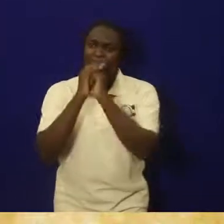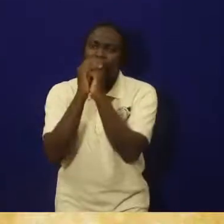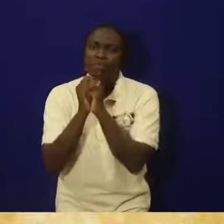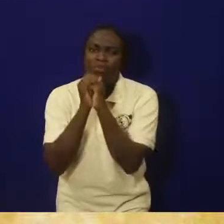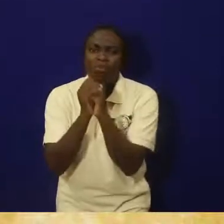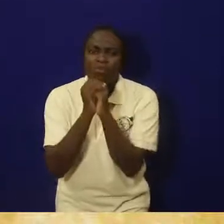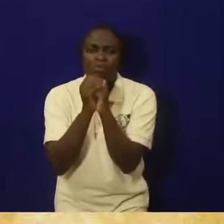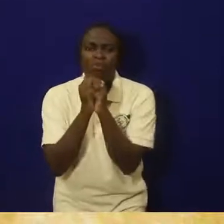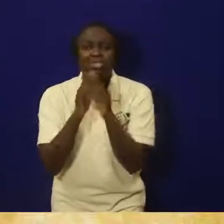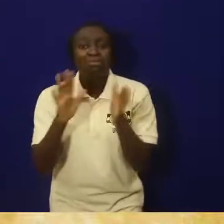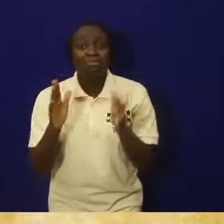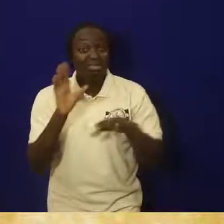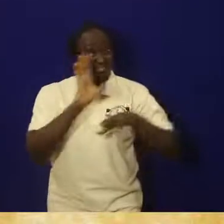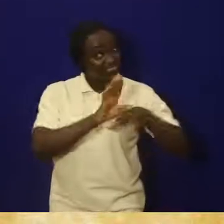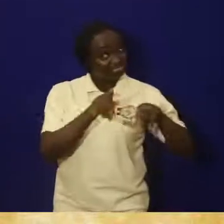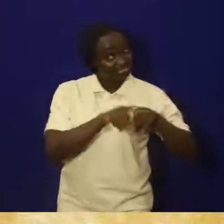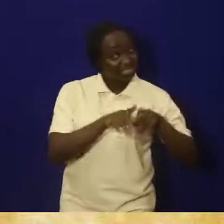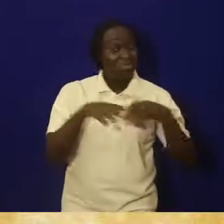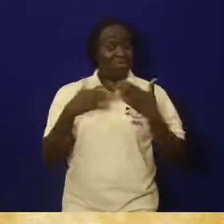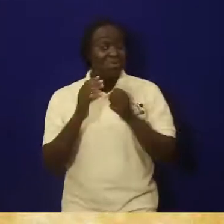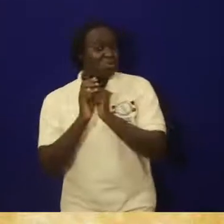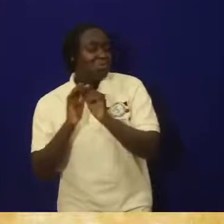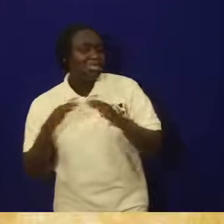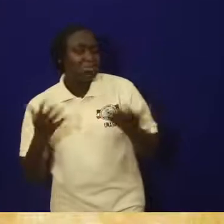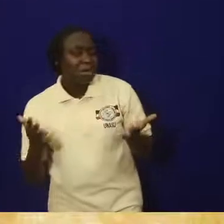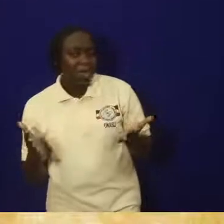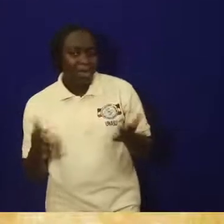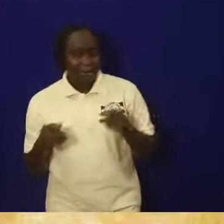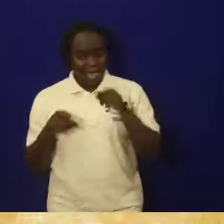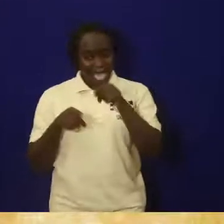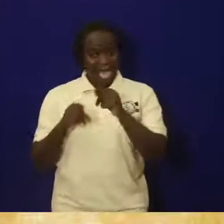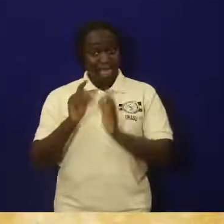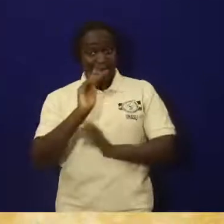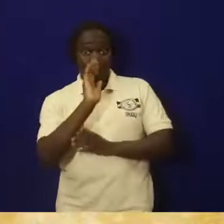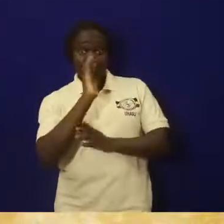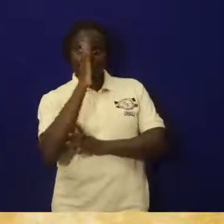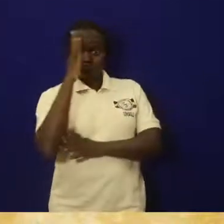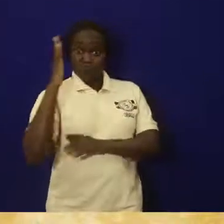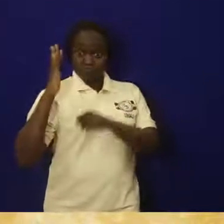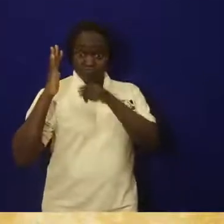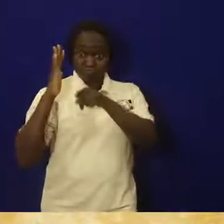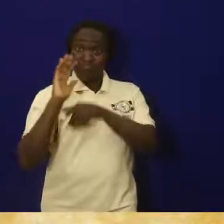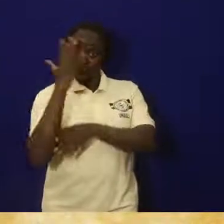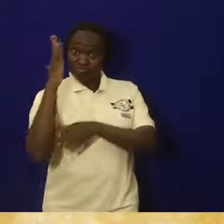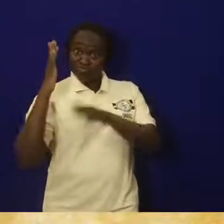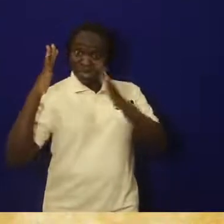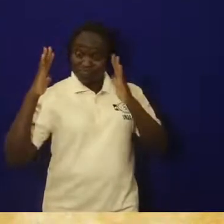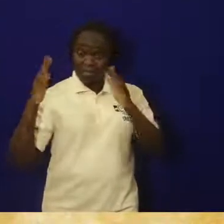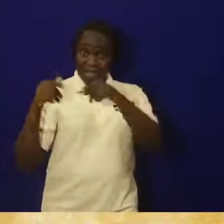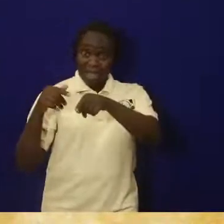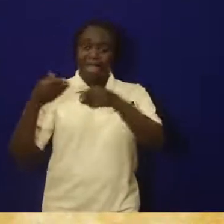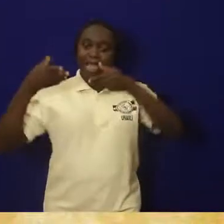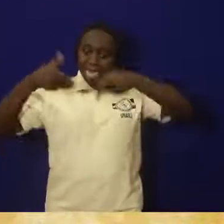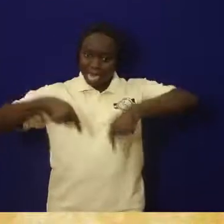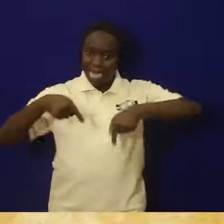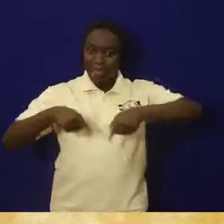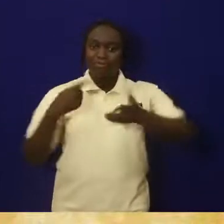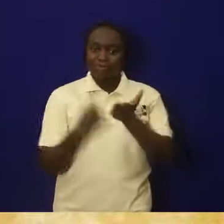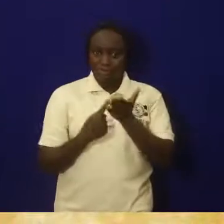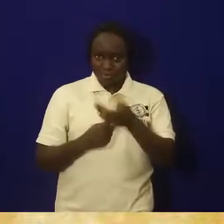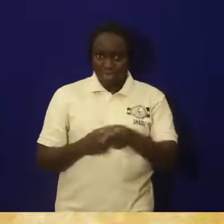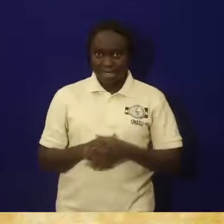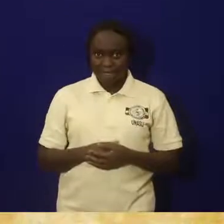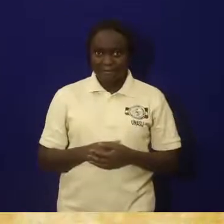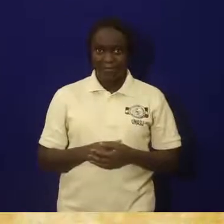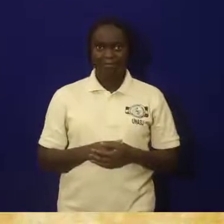worshipped. So, the Nakayima tree is another archaeological site. And it is here in Uganda. We